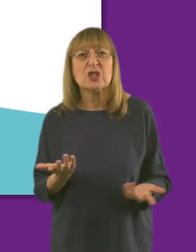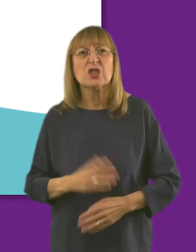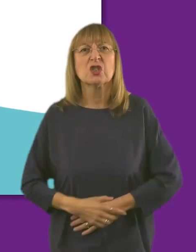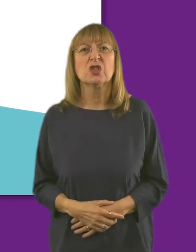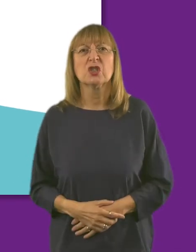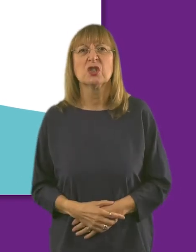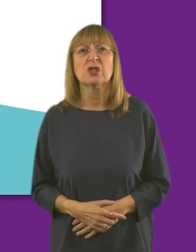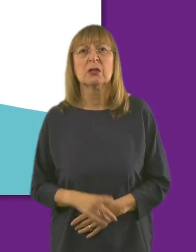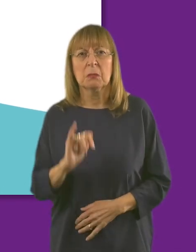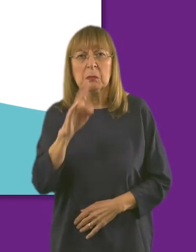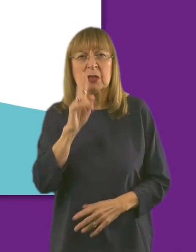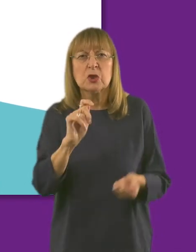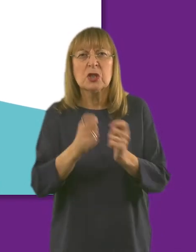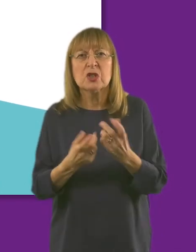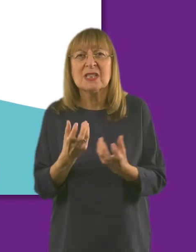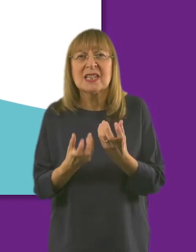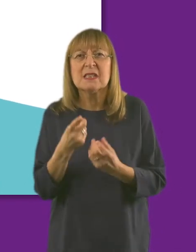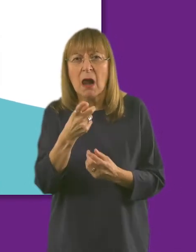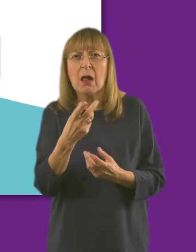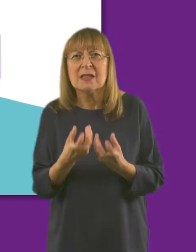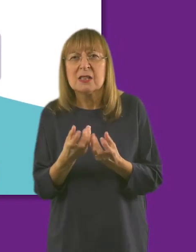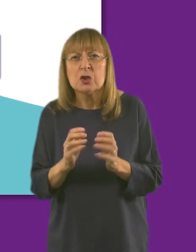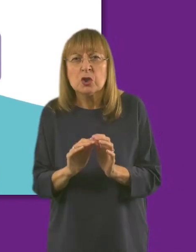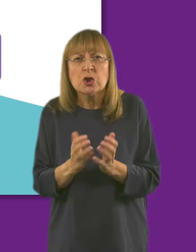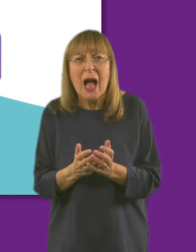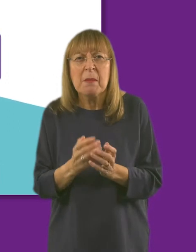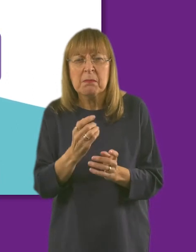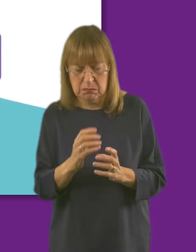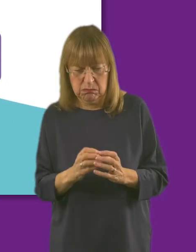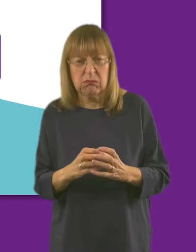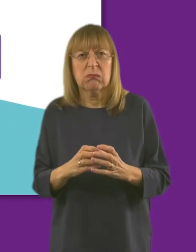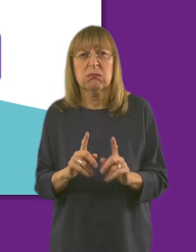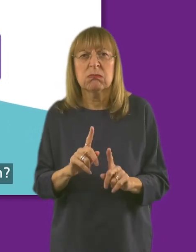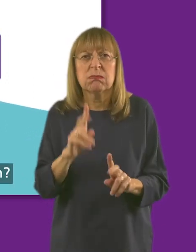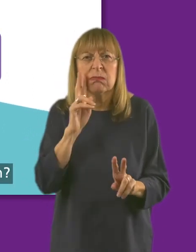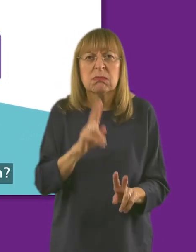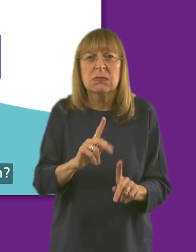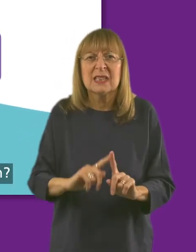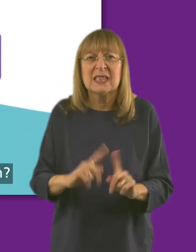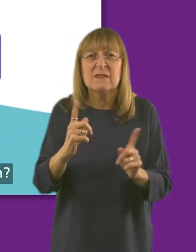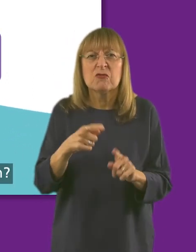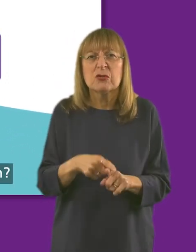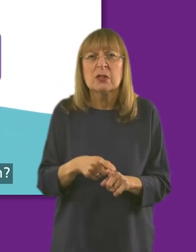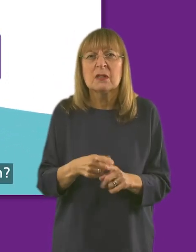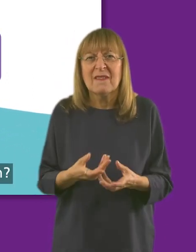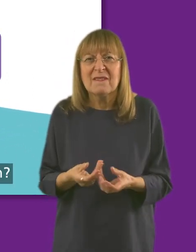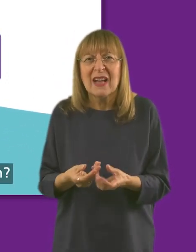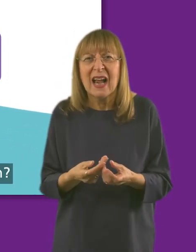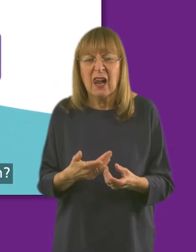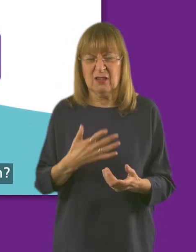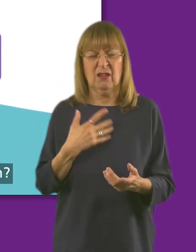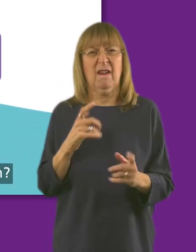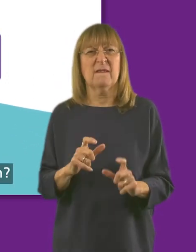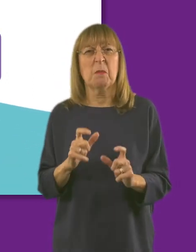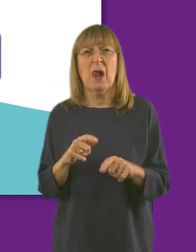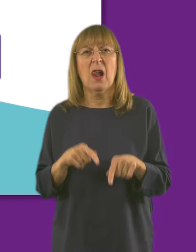C. Change in testicles. Have your testicles changed in shape, size or how they feel? Can you feel any lumps or is there pain or a